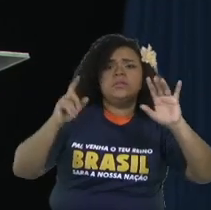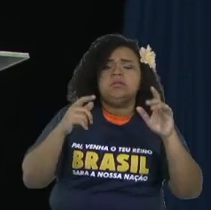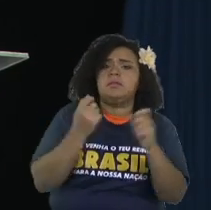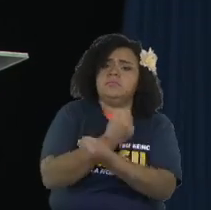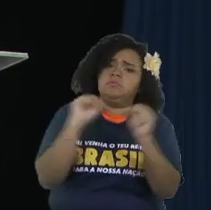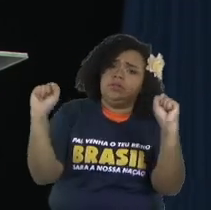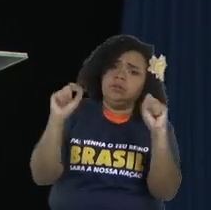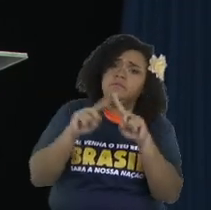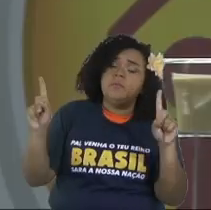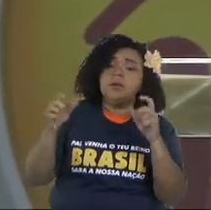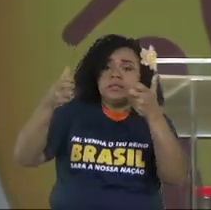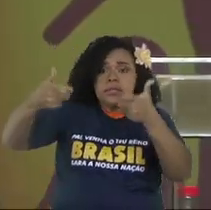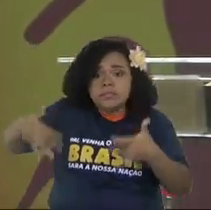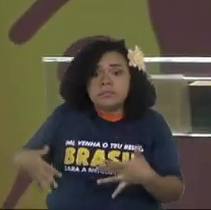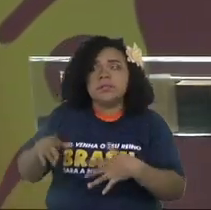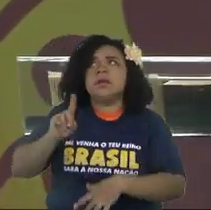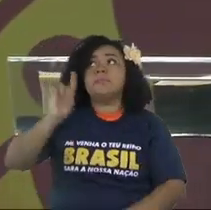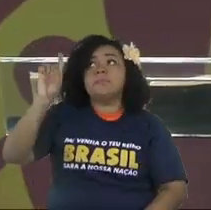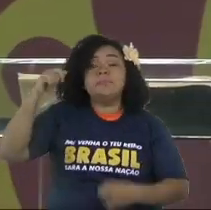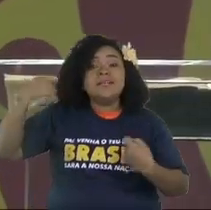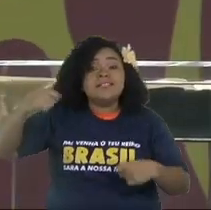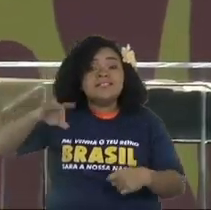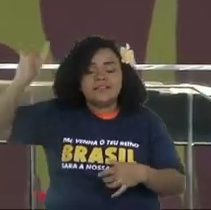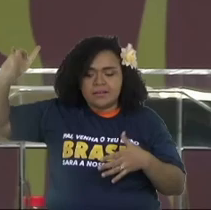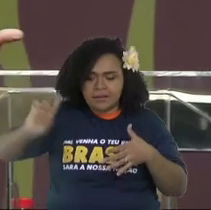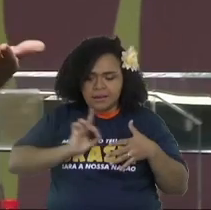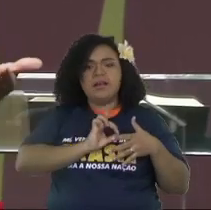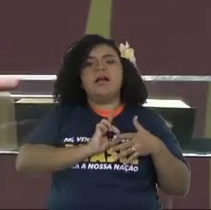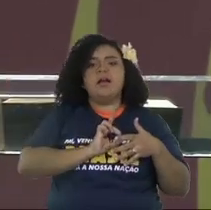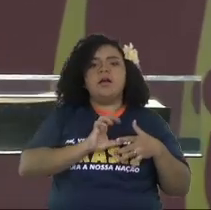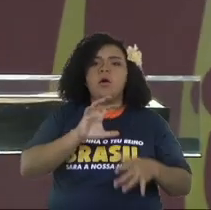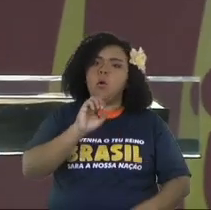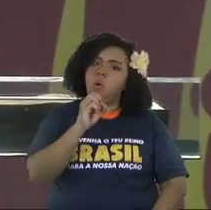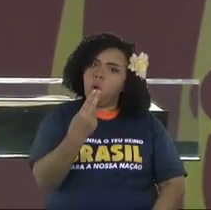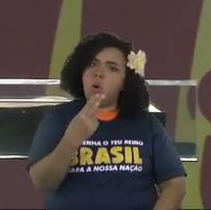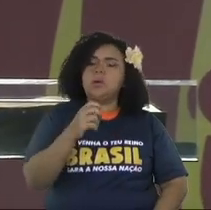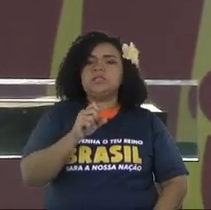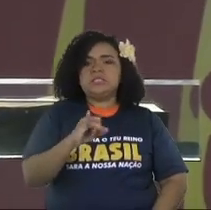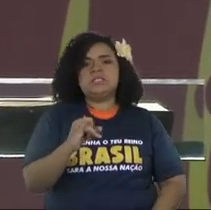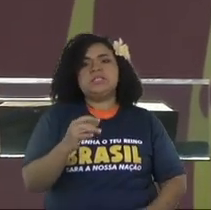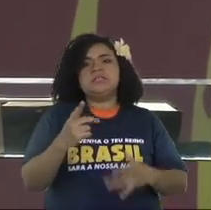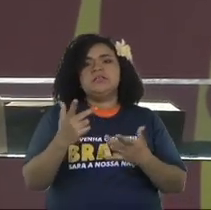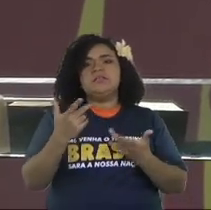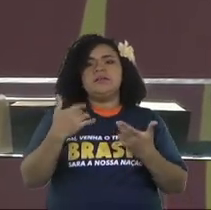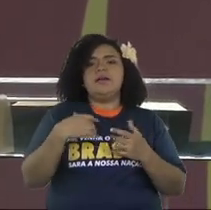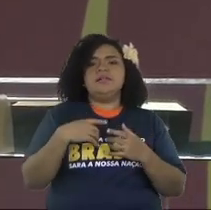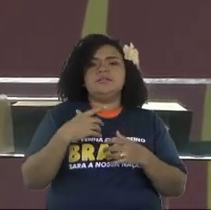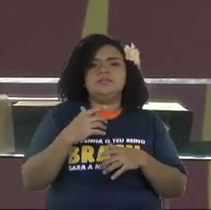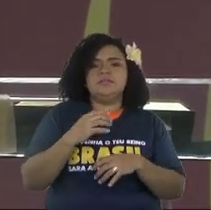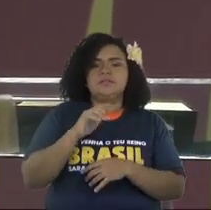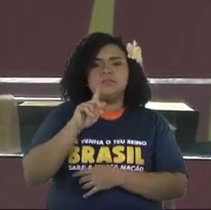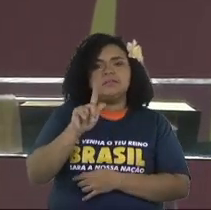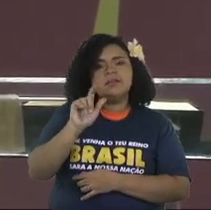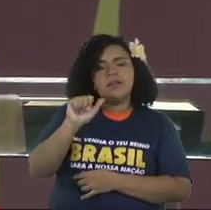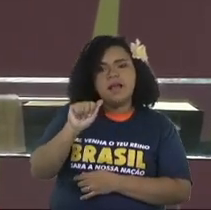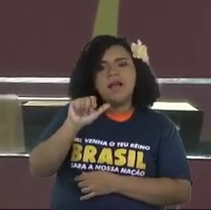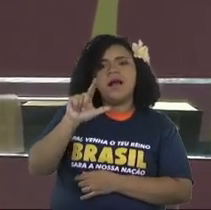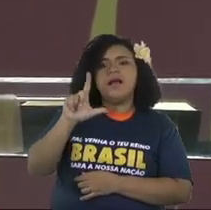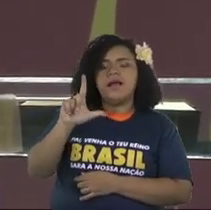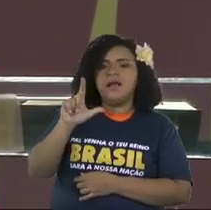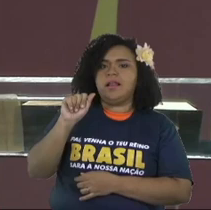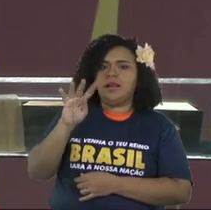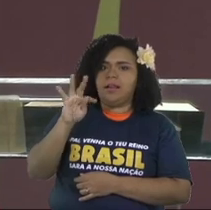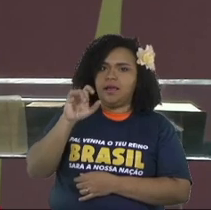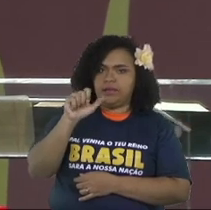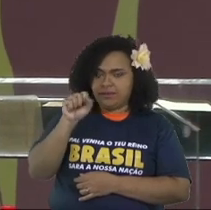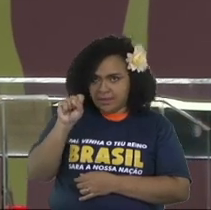goodness, as well as nobody's going to heaven by keeping the law. Nobody.